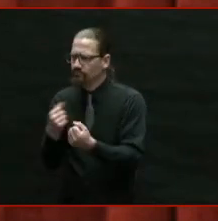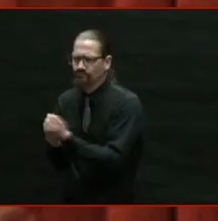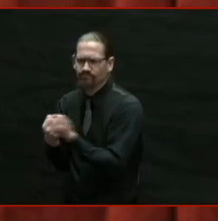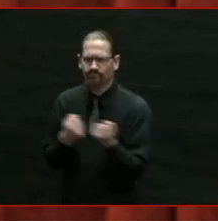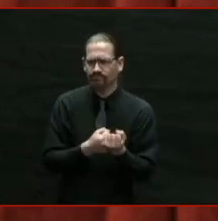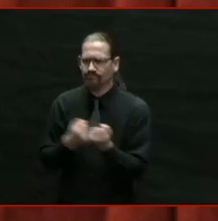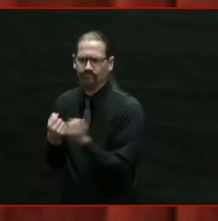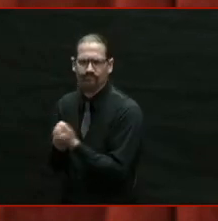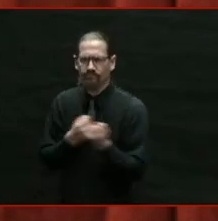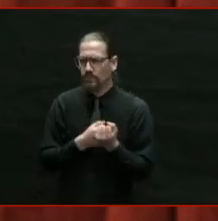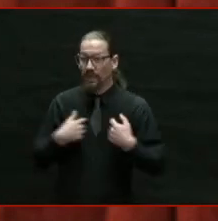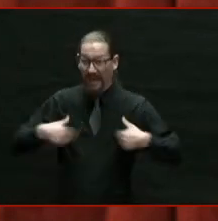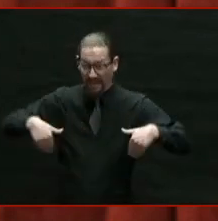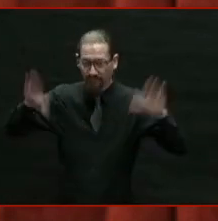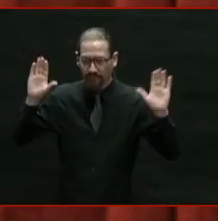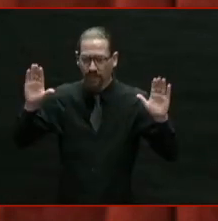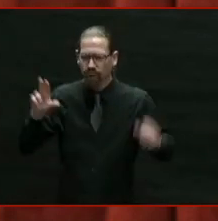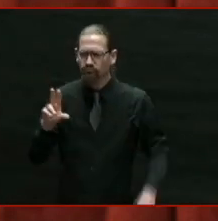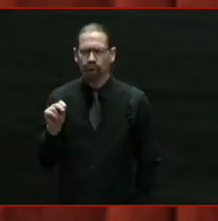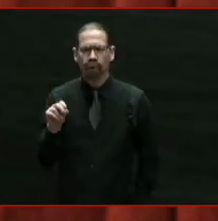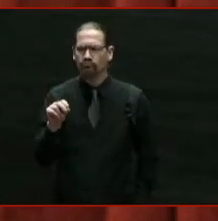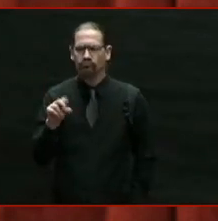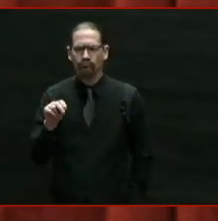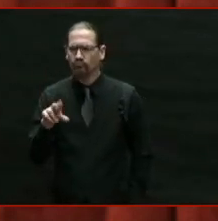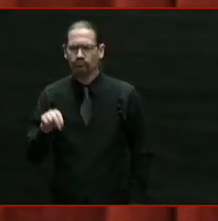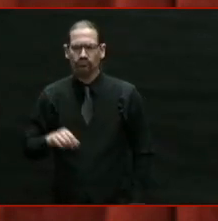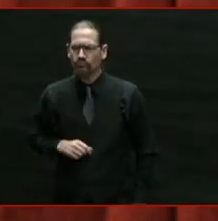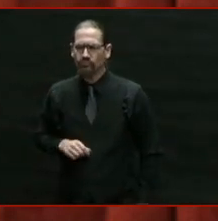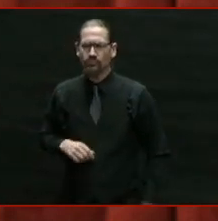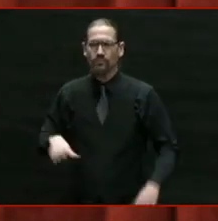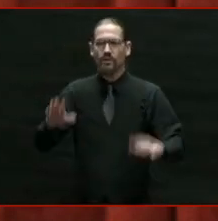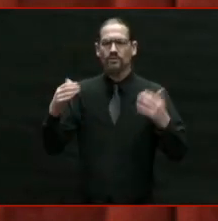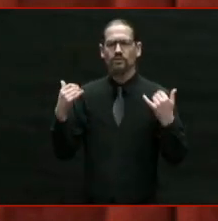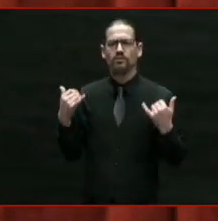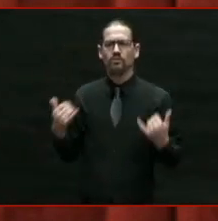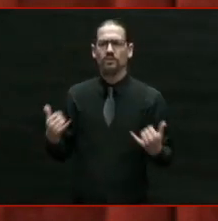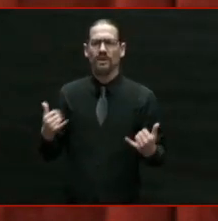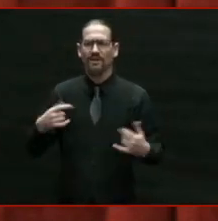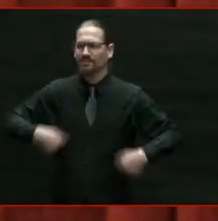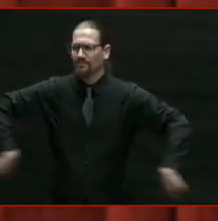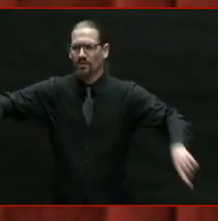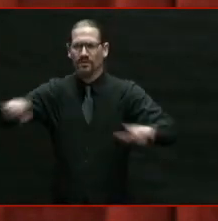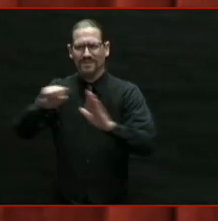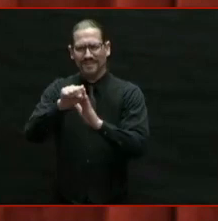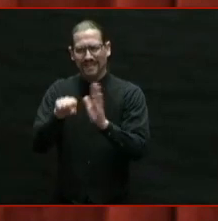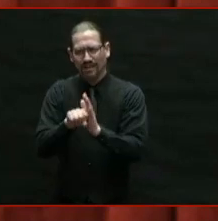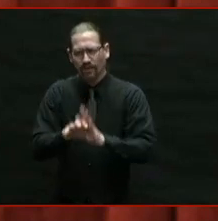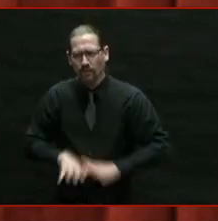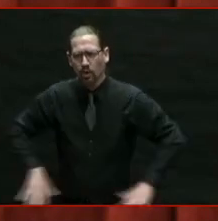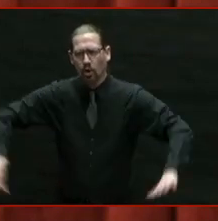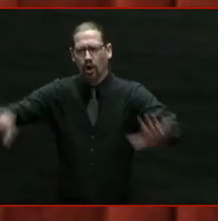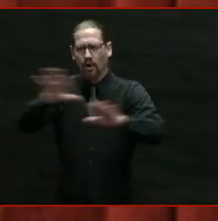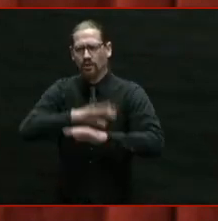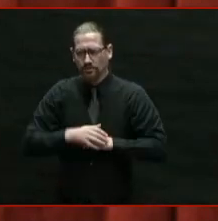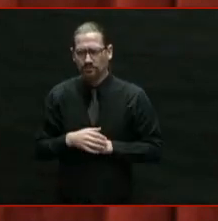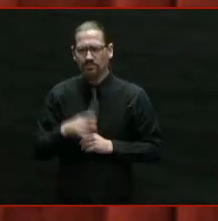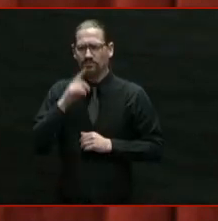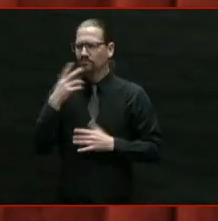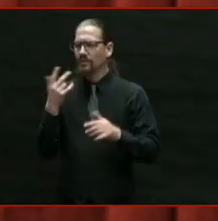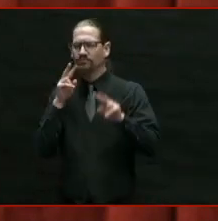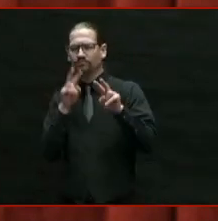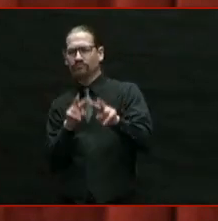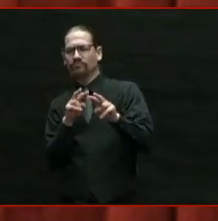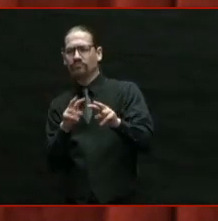And so tonight we come together as a state to allow ourselves to envision a brighter,